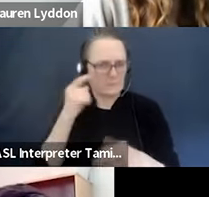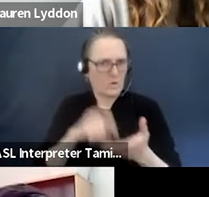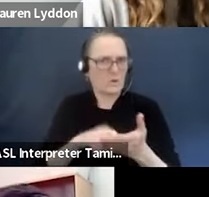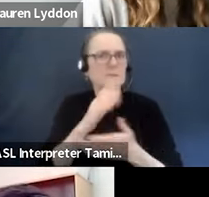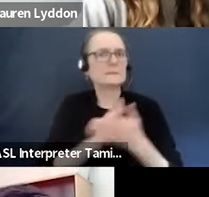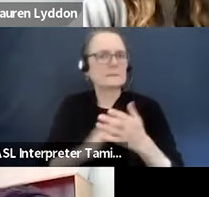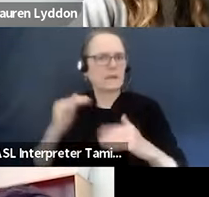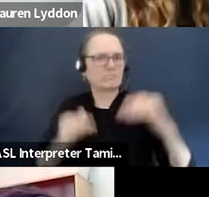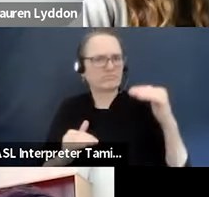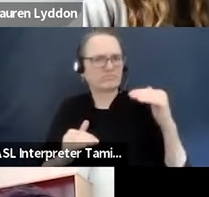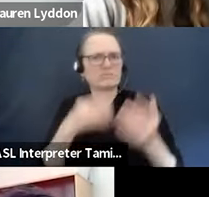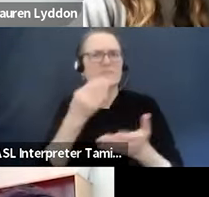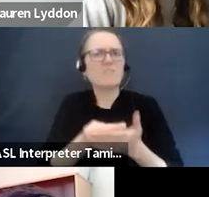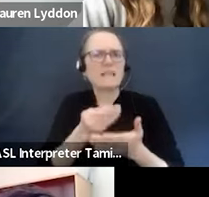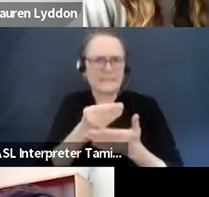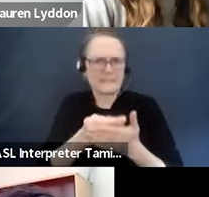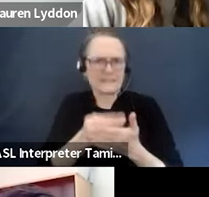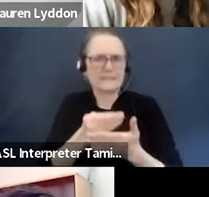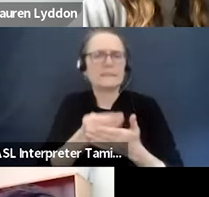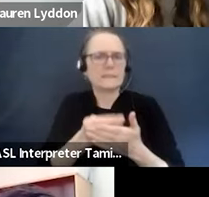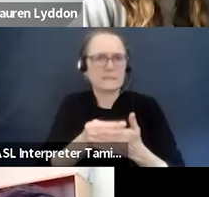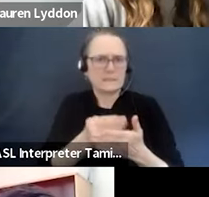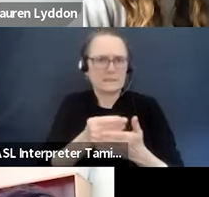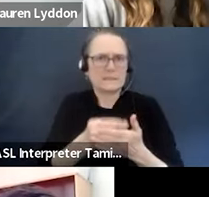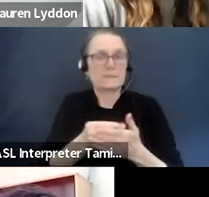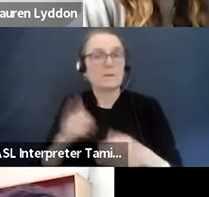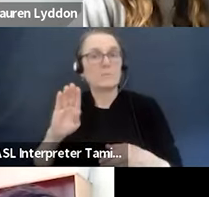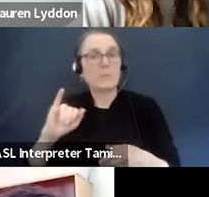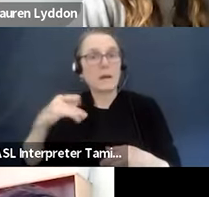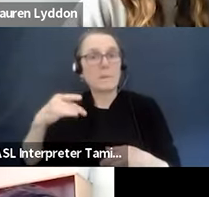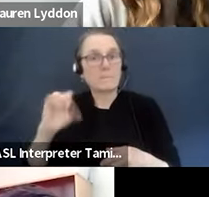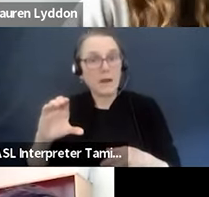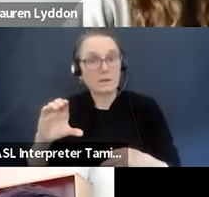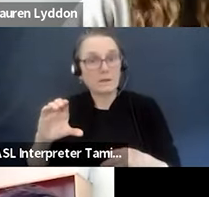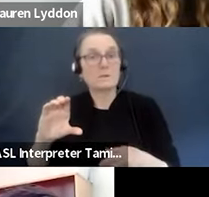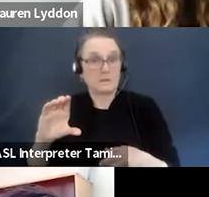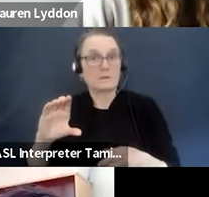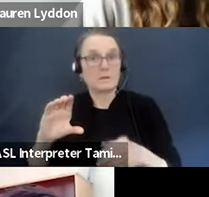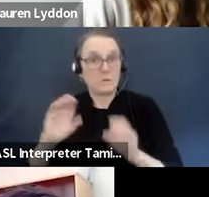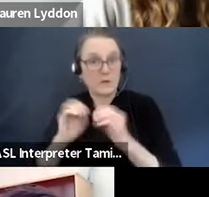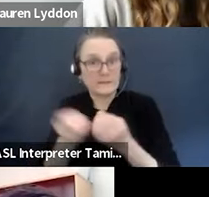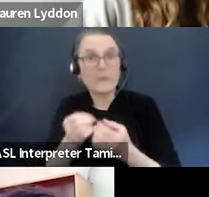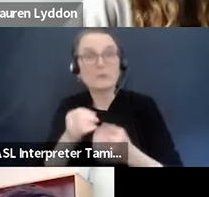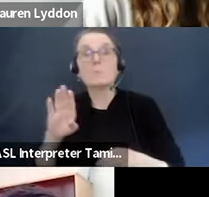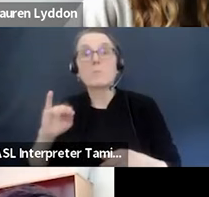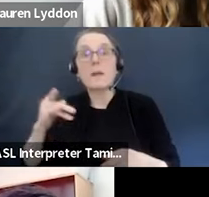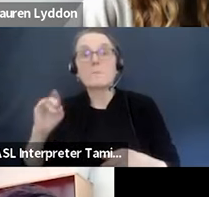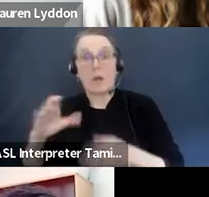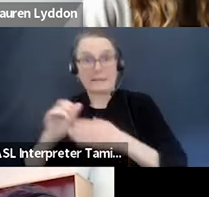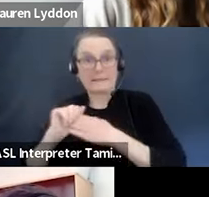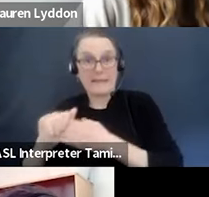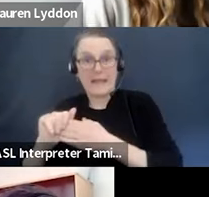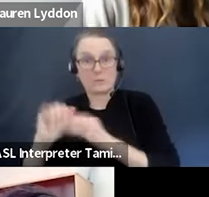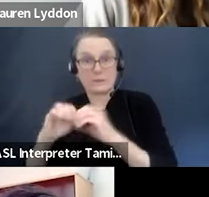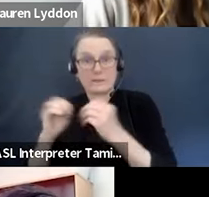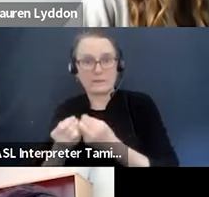and BIPOC-centric and smaller organizations. So what are those barriers that we're seeing to funding